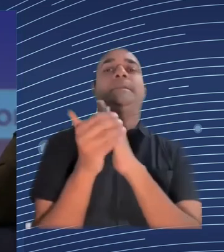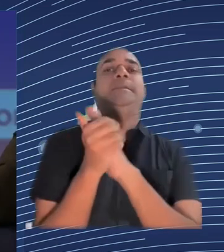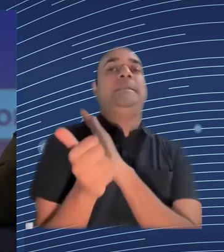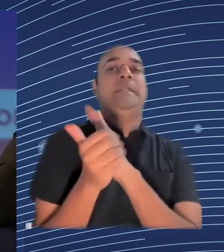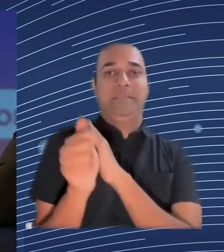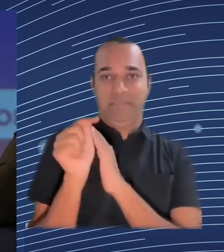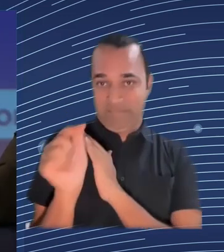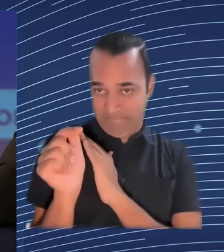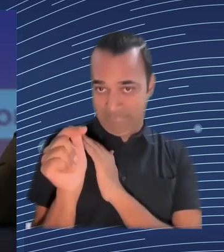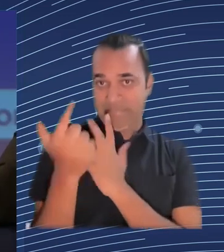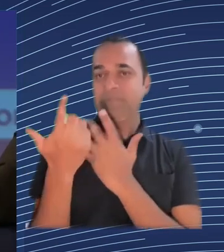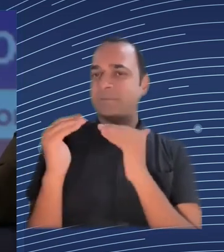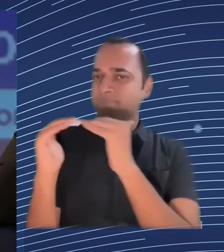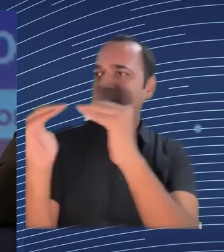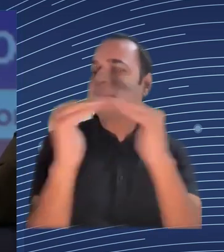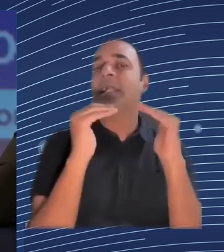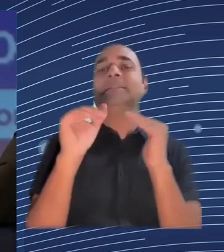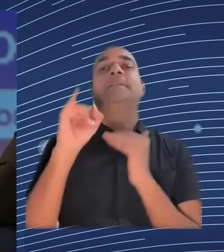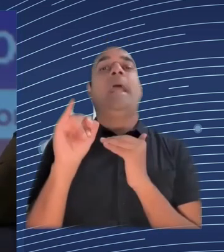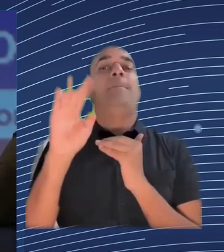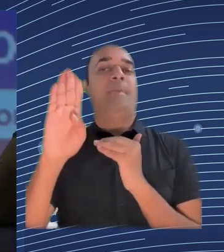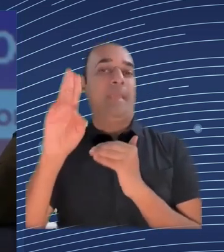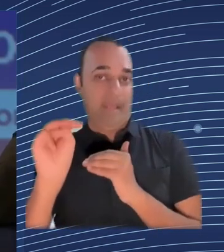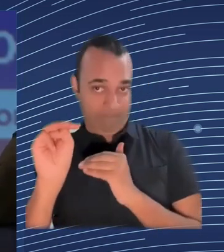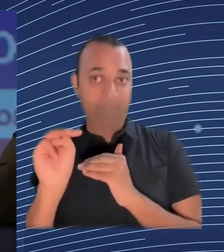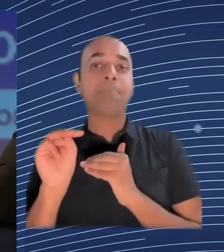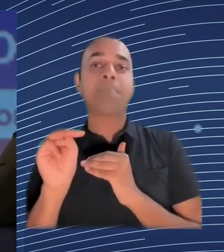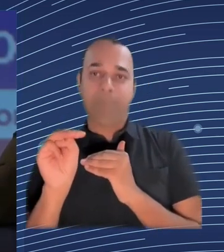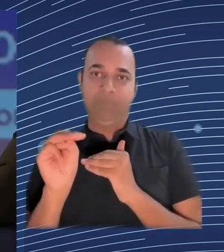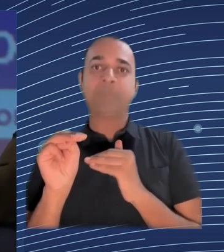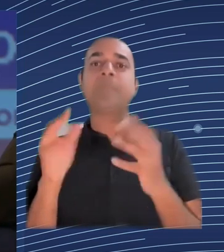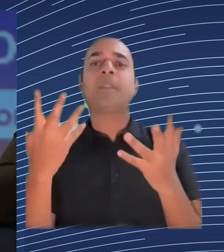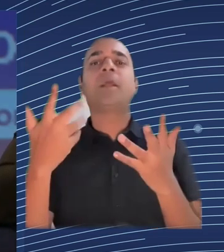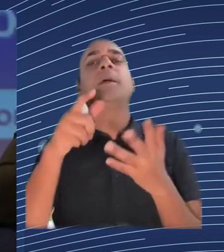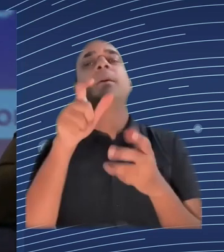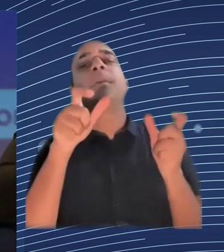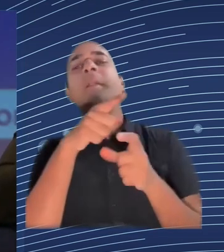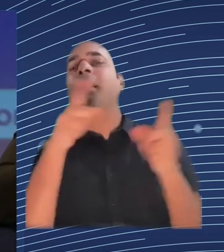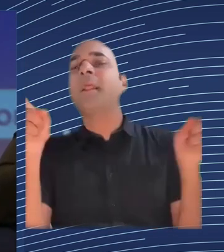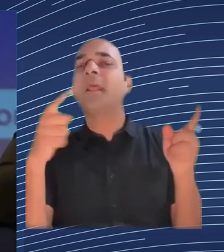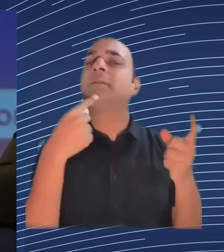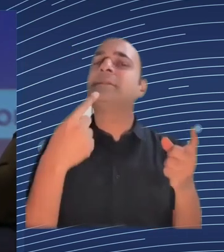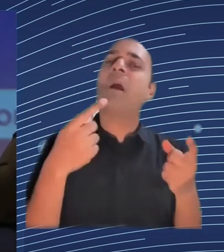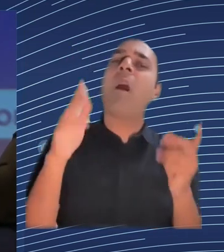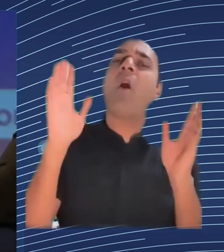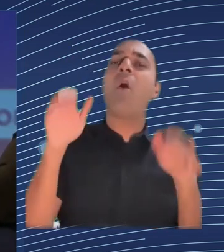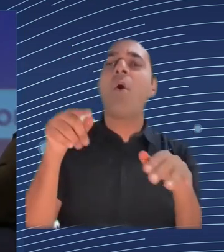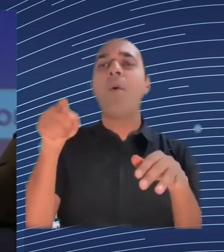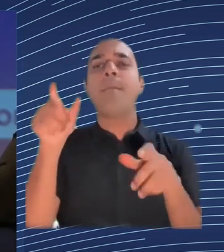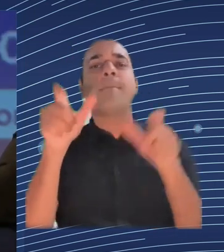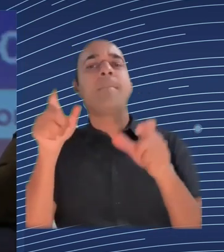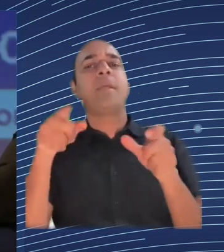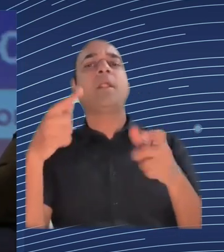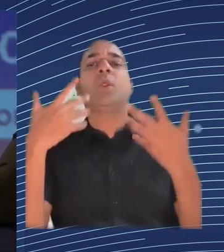ethics board yes actionable actions actions around questionnaires around the fact sheets but always going back to those two same